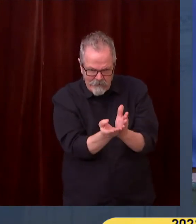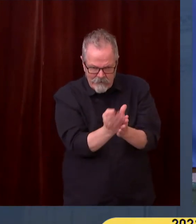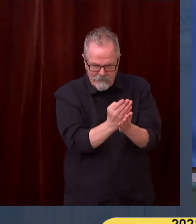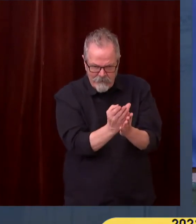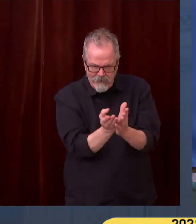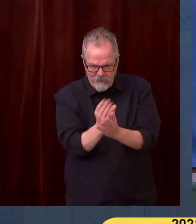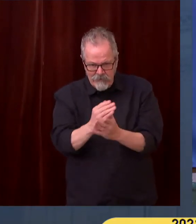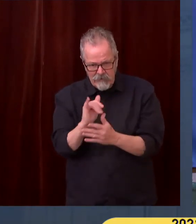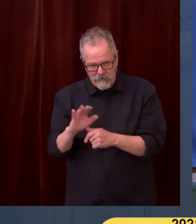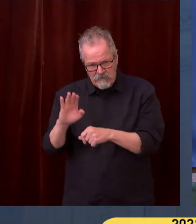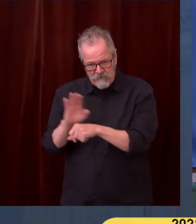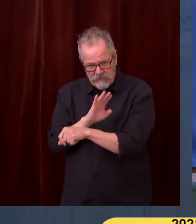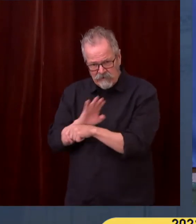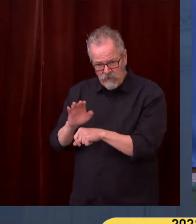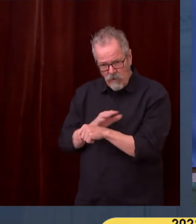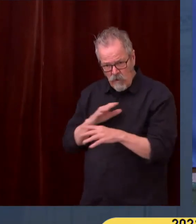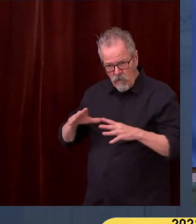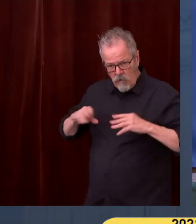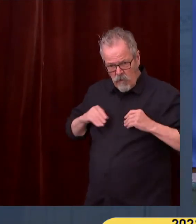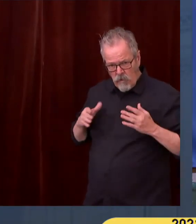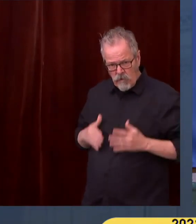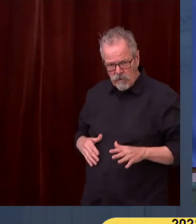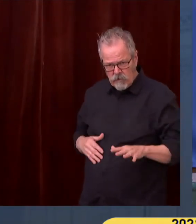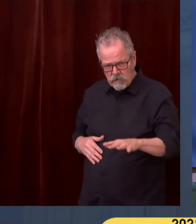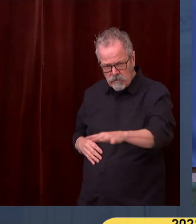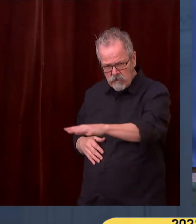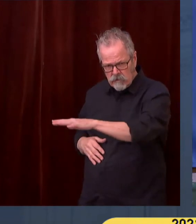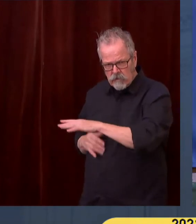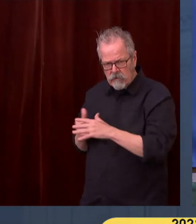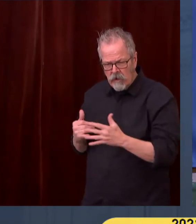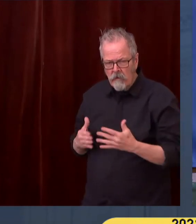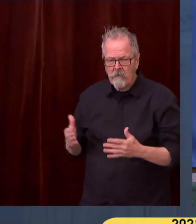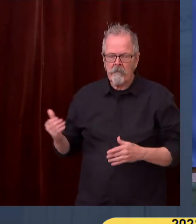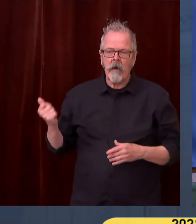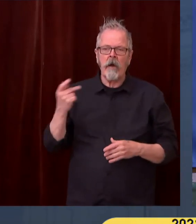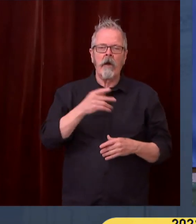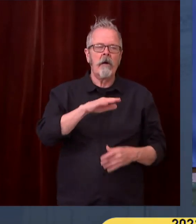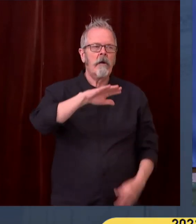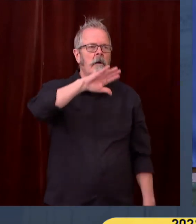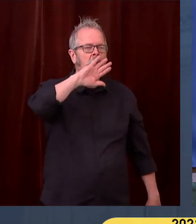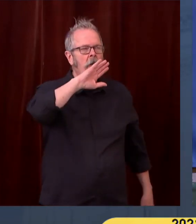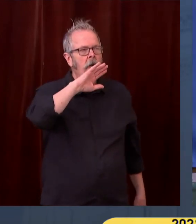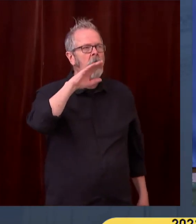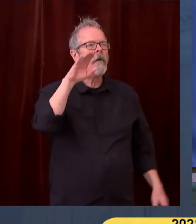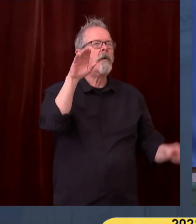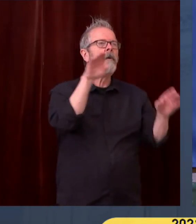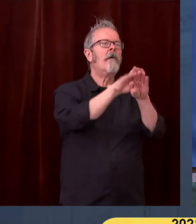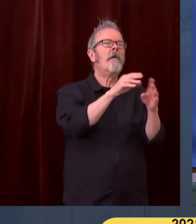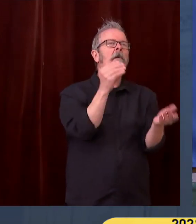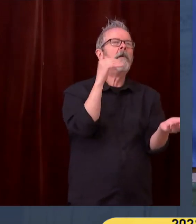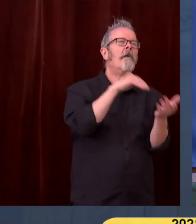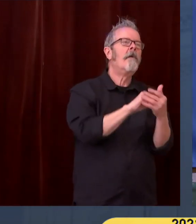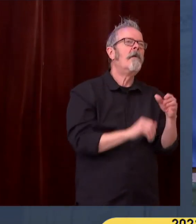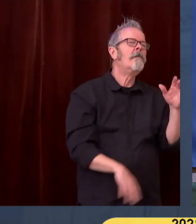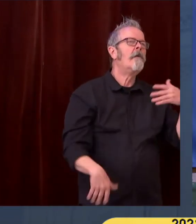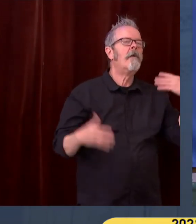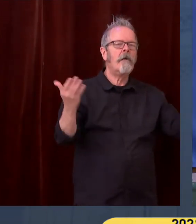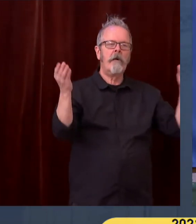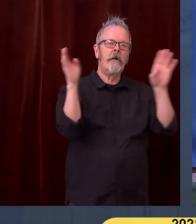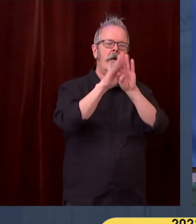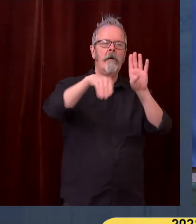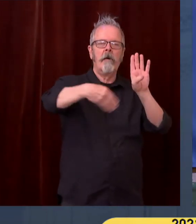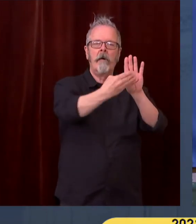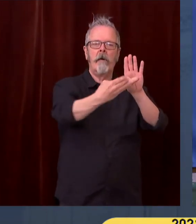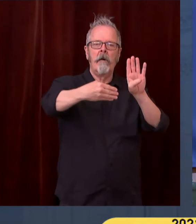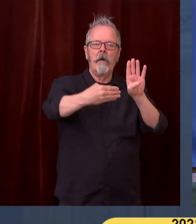are going to be extremely disappointed, frustrated with that move. How are you going to handle that disappointment, the backlash that